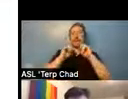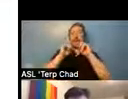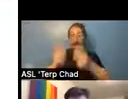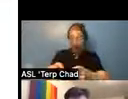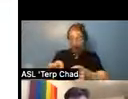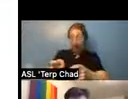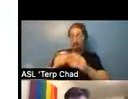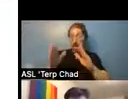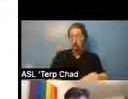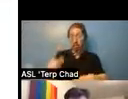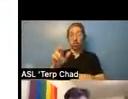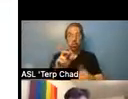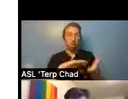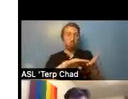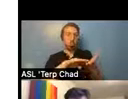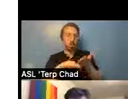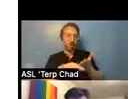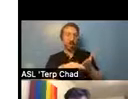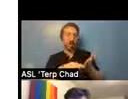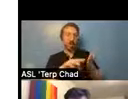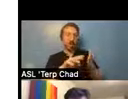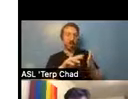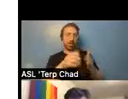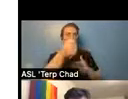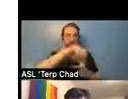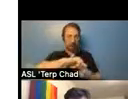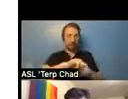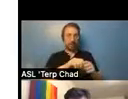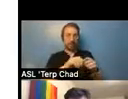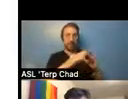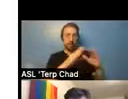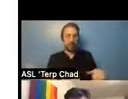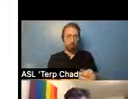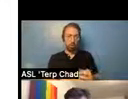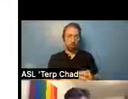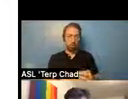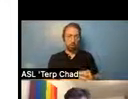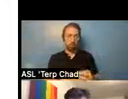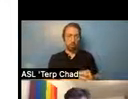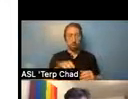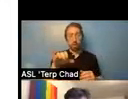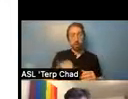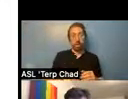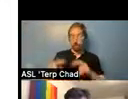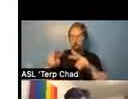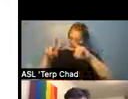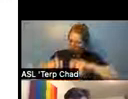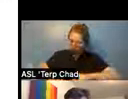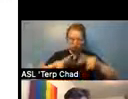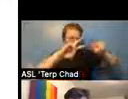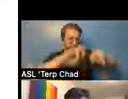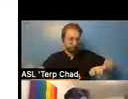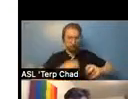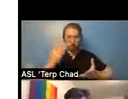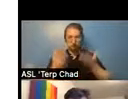can figure out where the, um, the, you the prejudice might be, that's, uh, holding people back from getting,